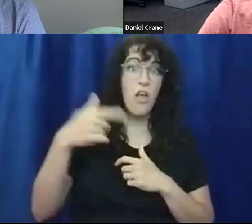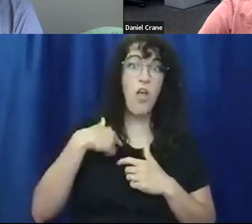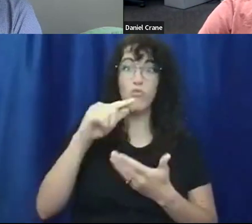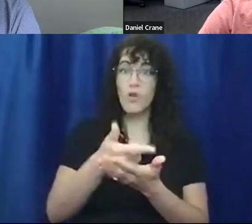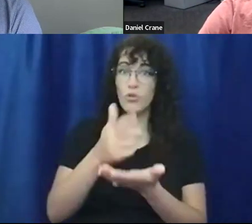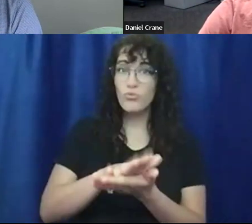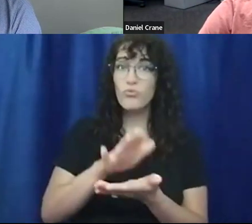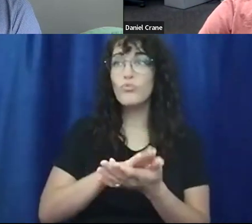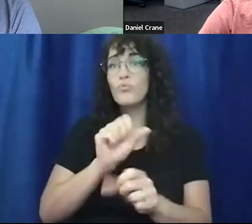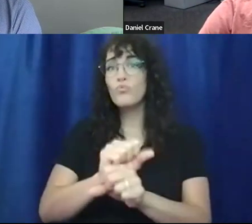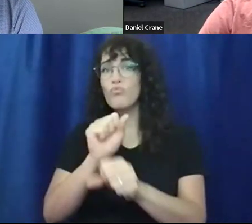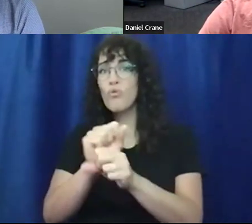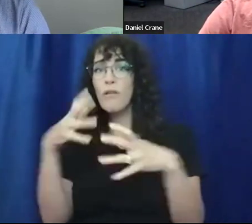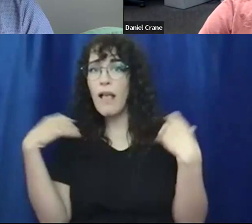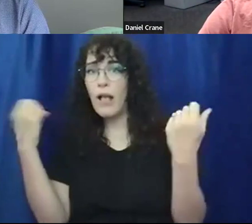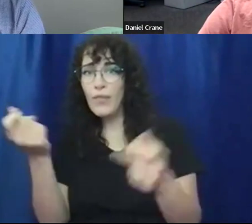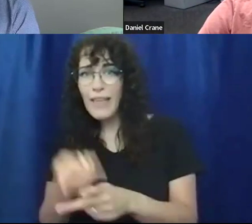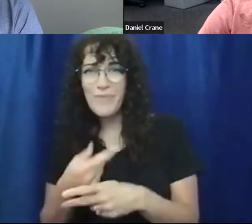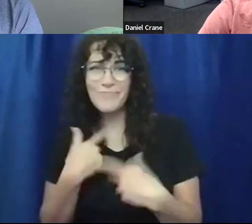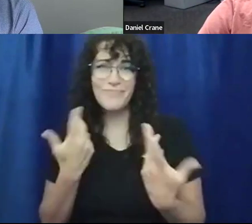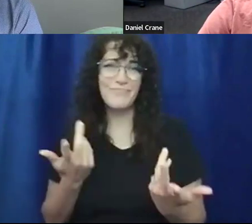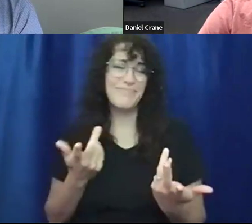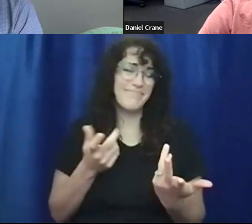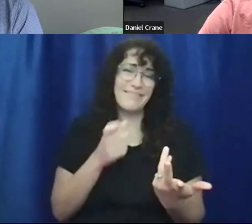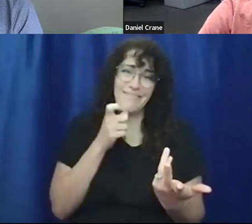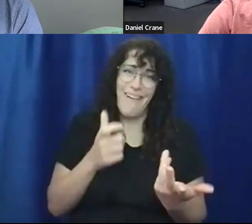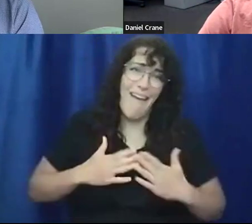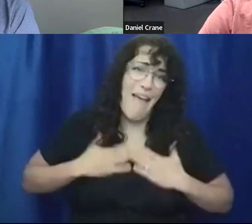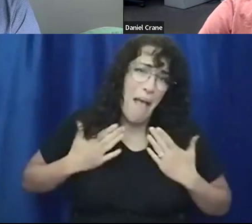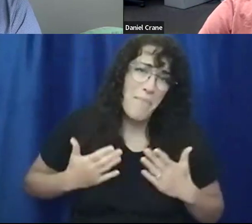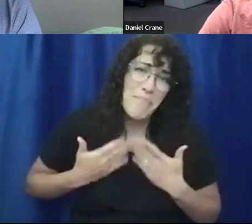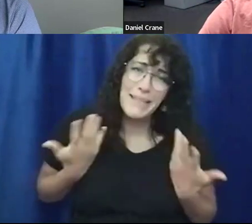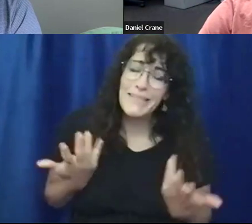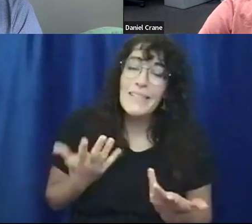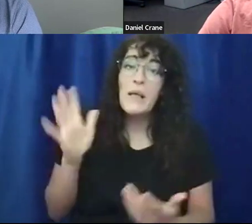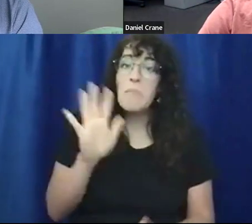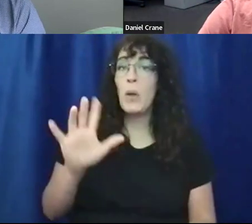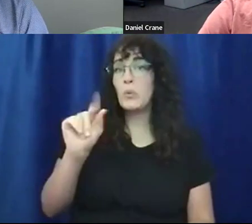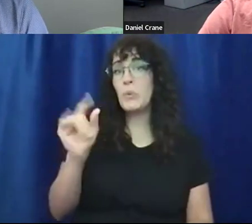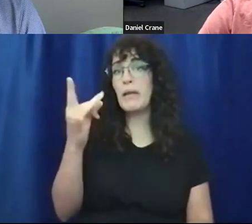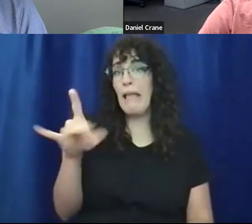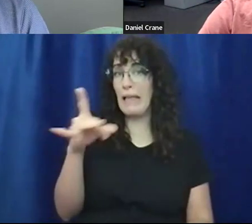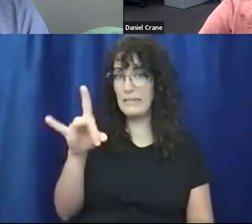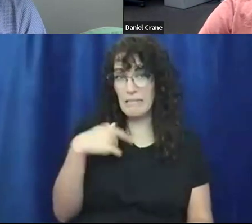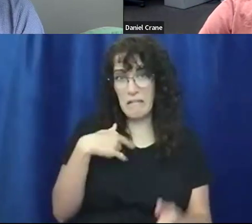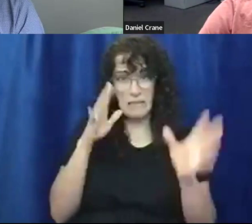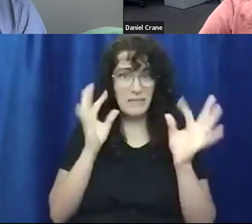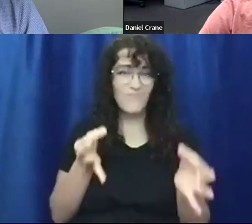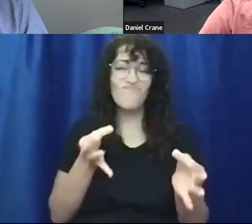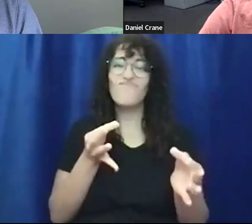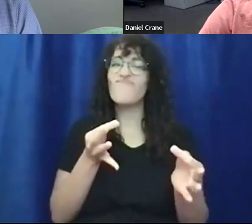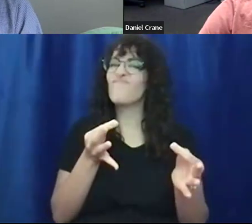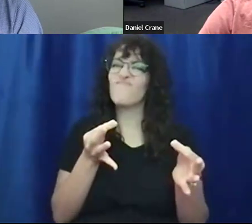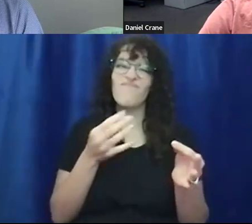in healthcare, um, and I'm just not happy. Uh, and around 2018, I finally decided to, you know, do my own thing.